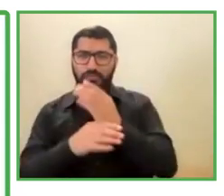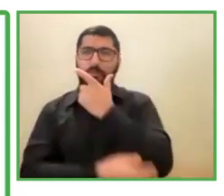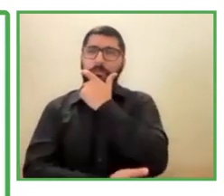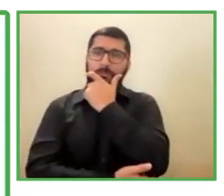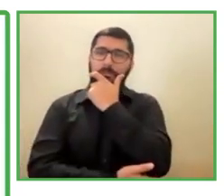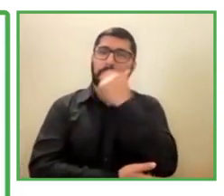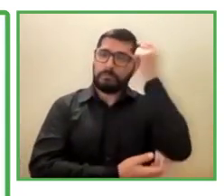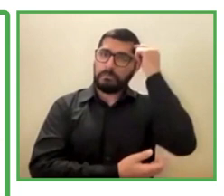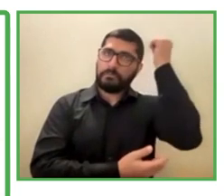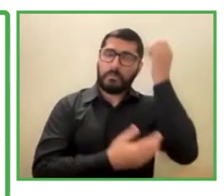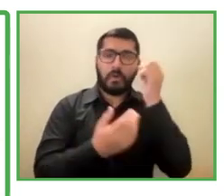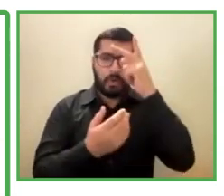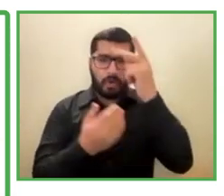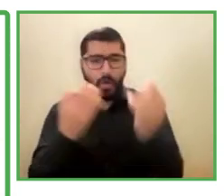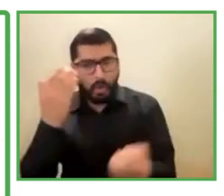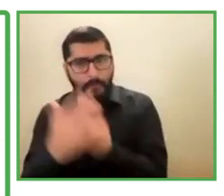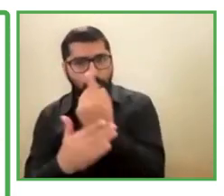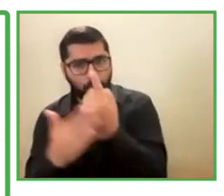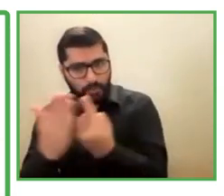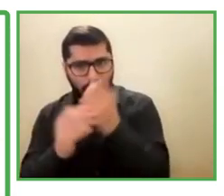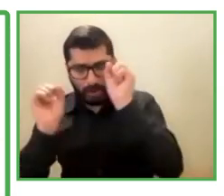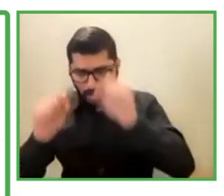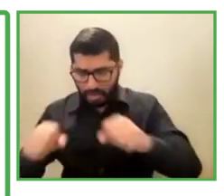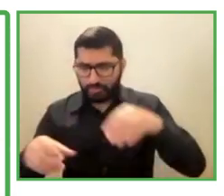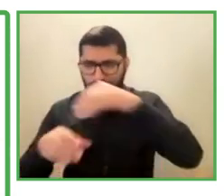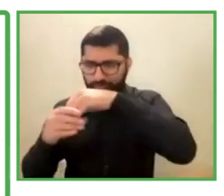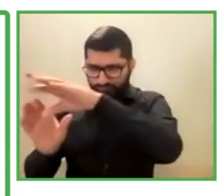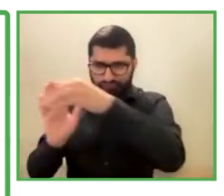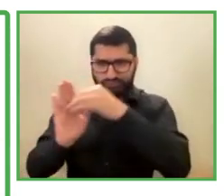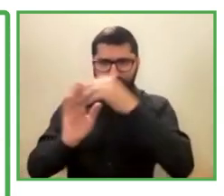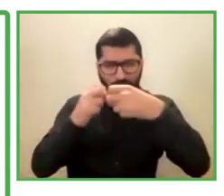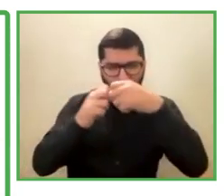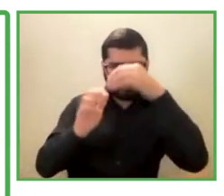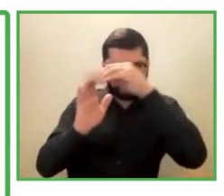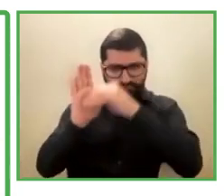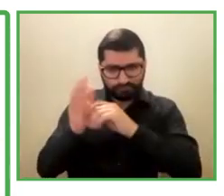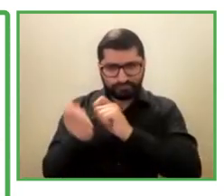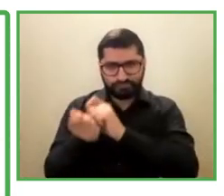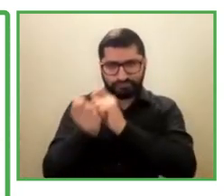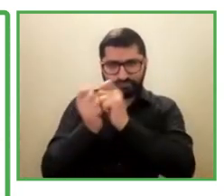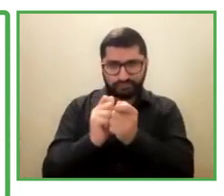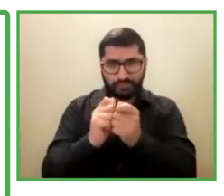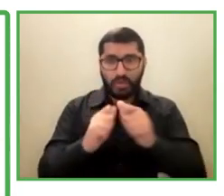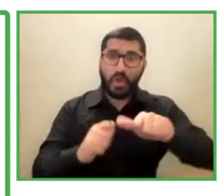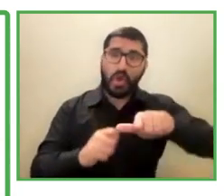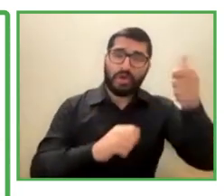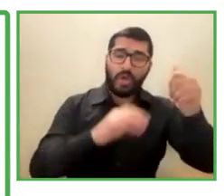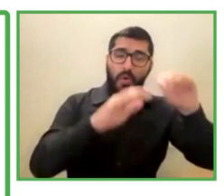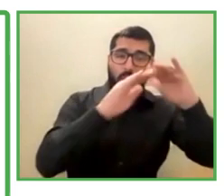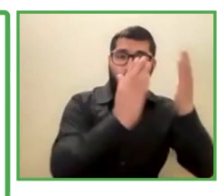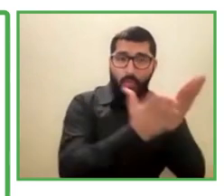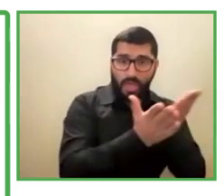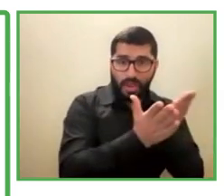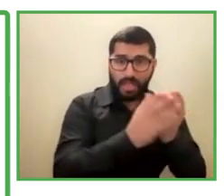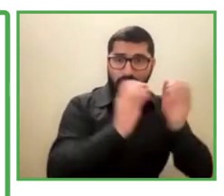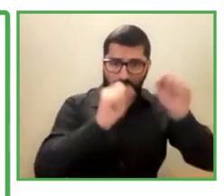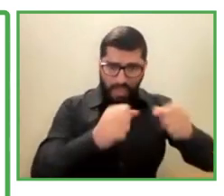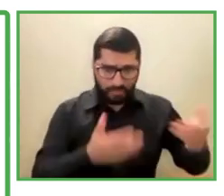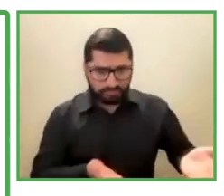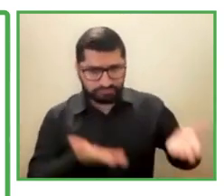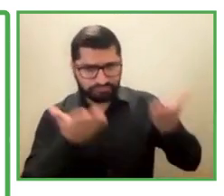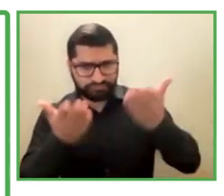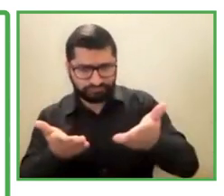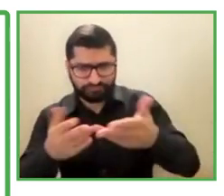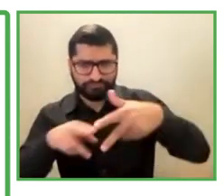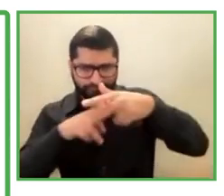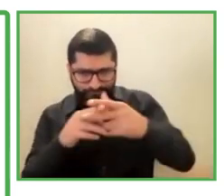opportunities. And we wanted to address our problem. And together, the school saw that they could receive tools